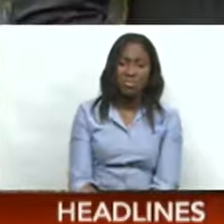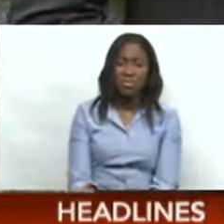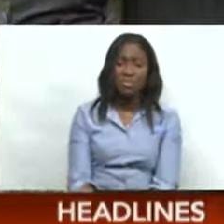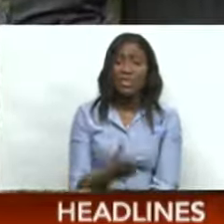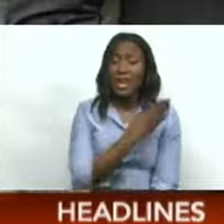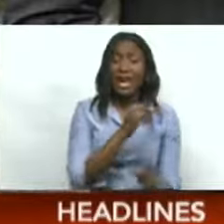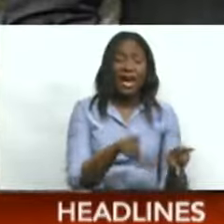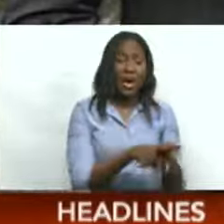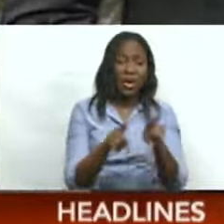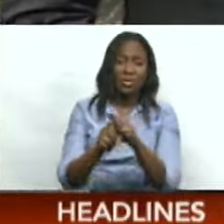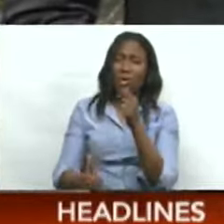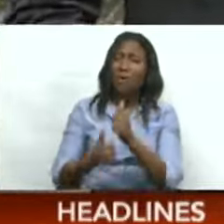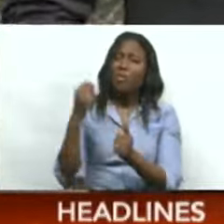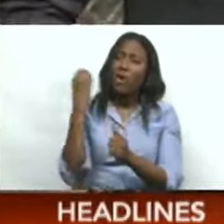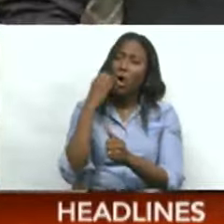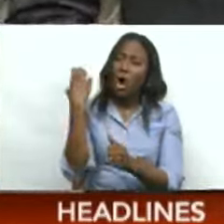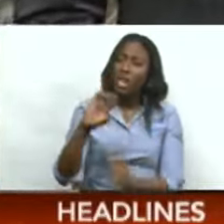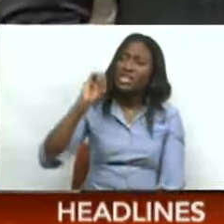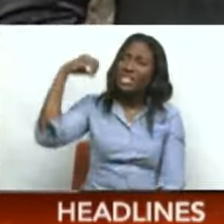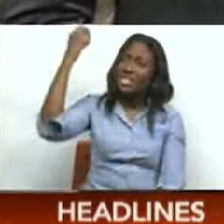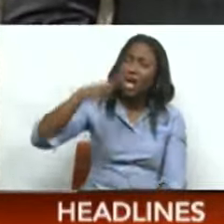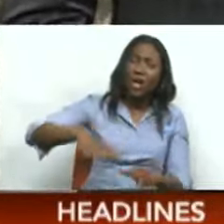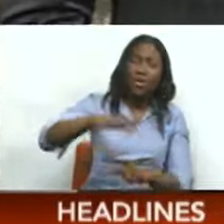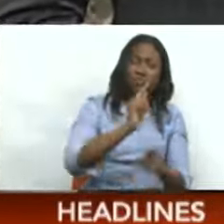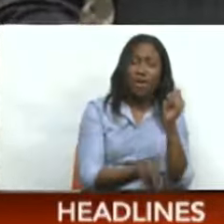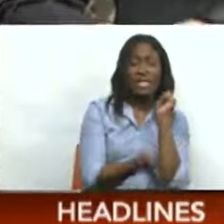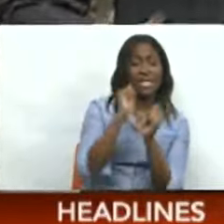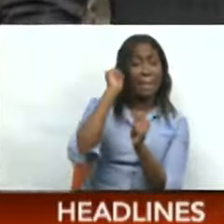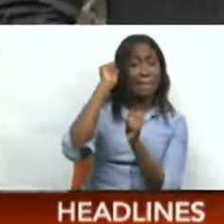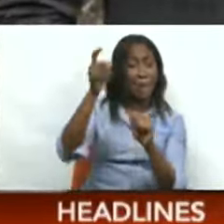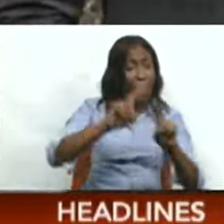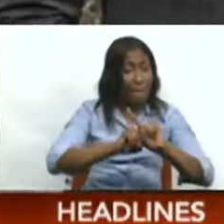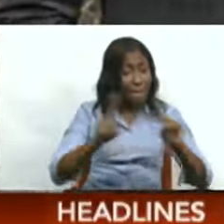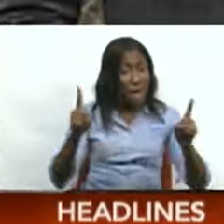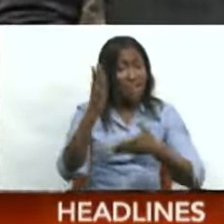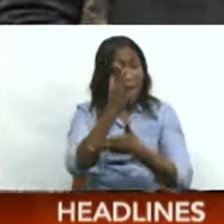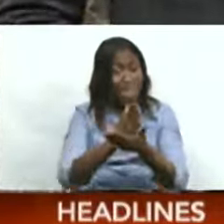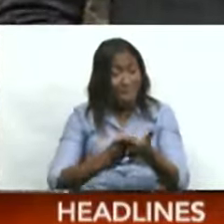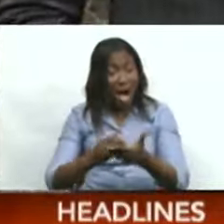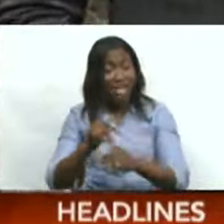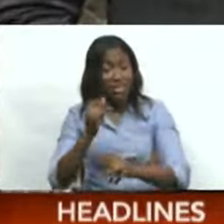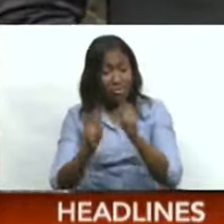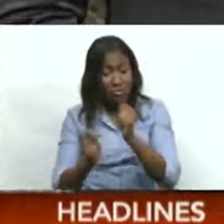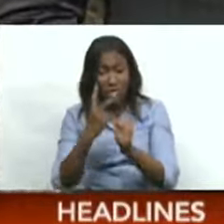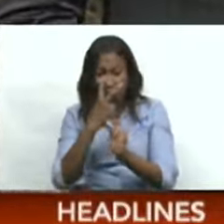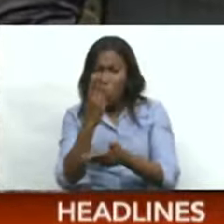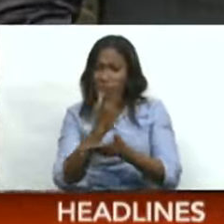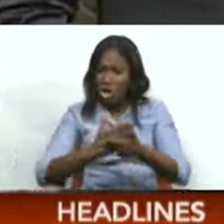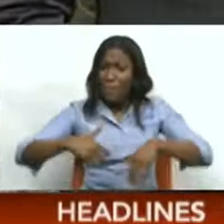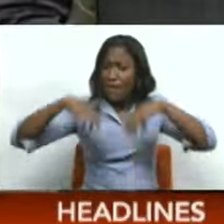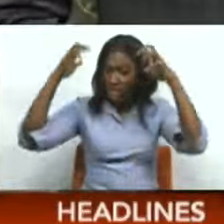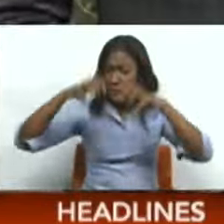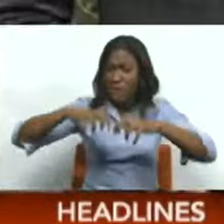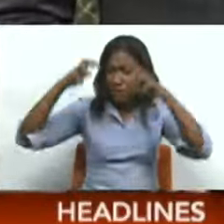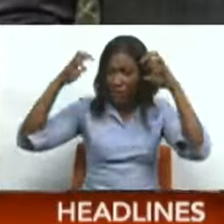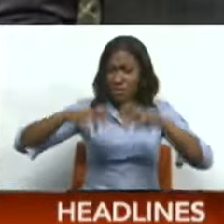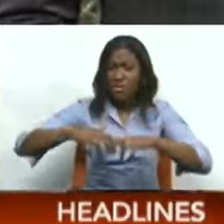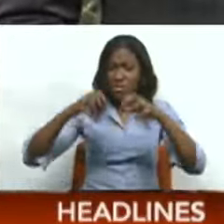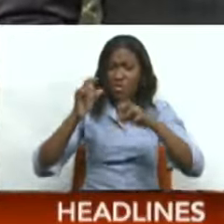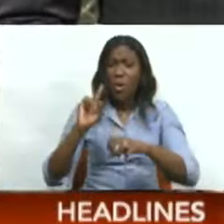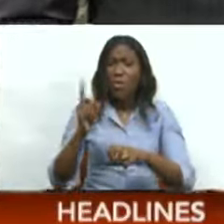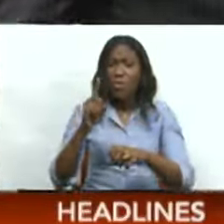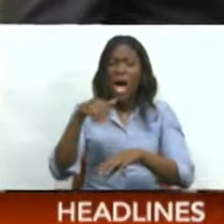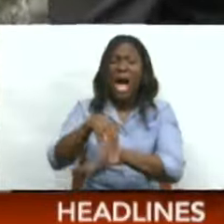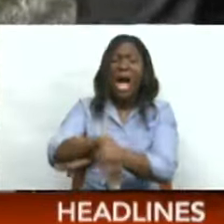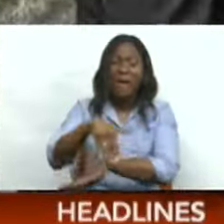Another mostly hot and sunny day across Trinidad and Tobago. But for parts of the island, we saw some heavy isolated showers favoring the